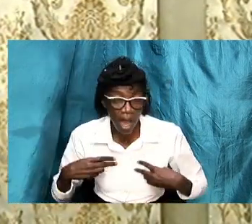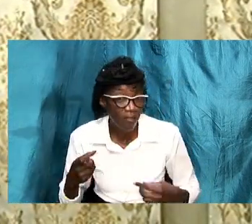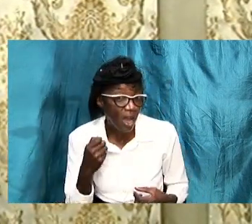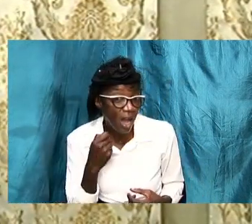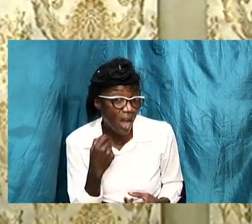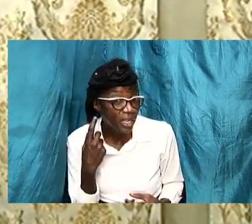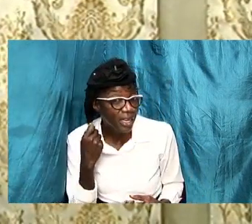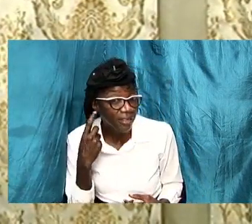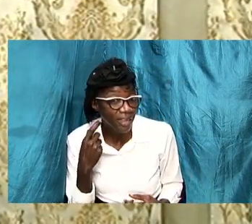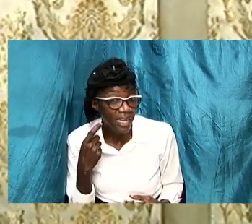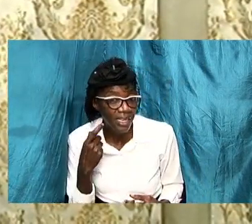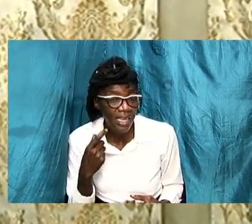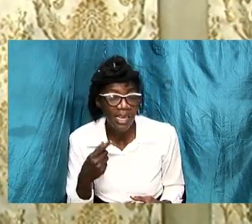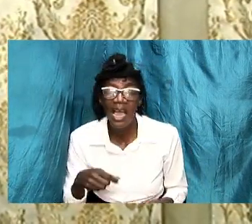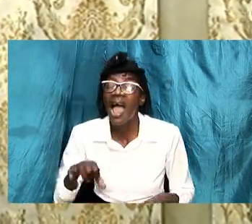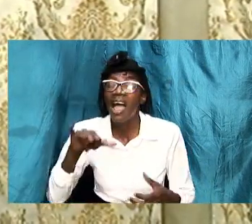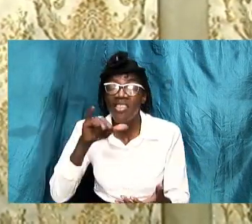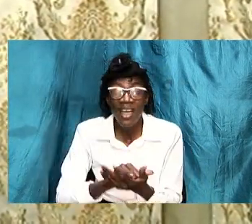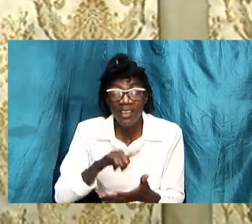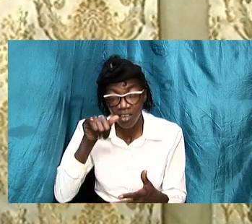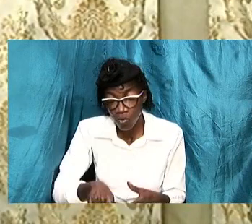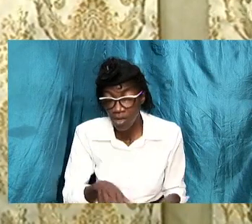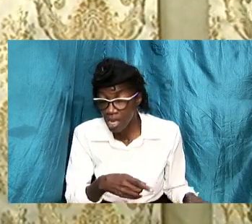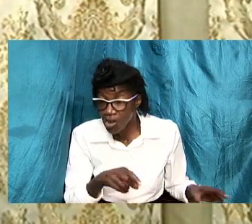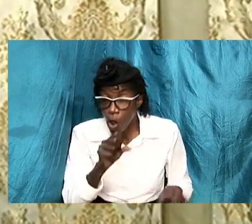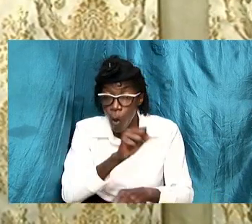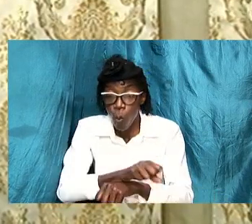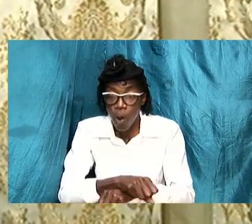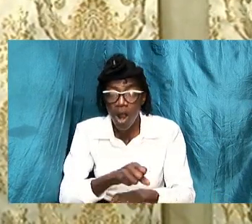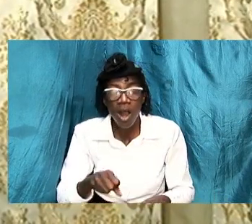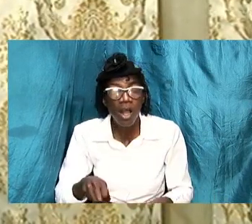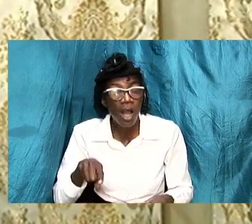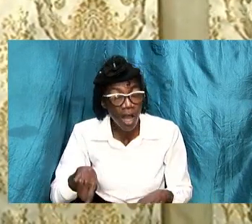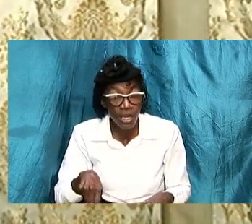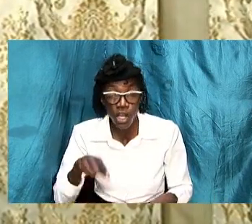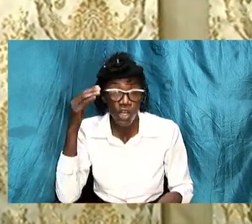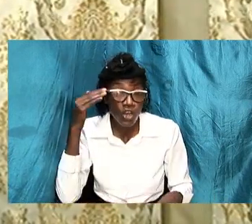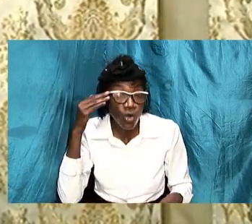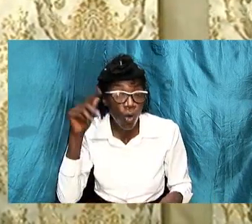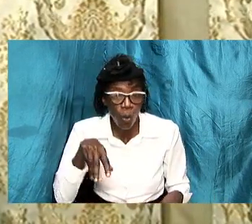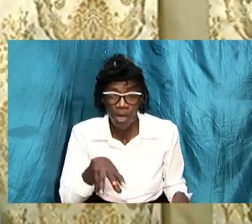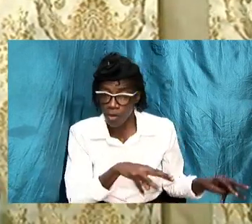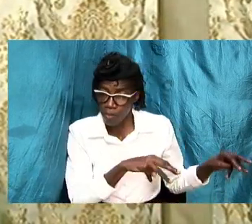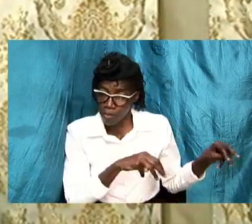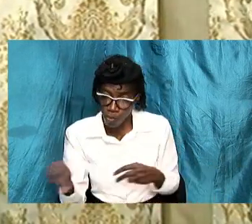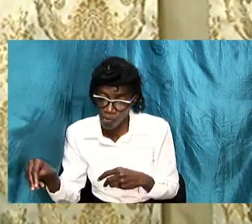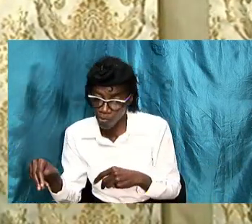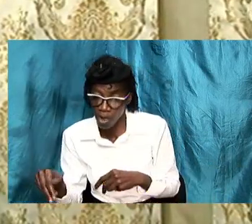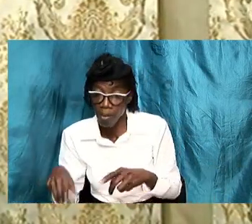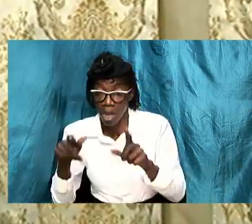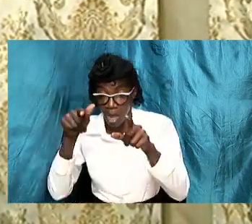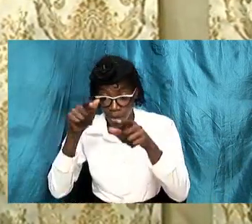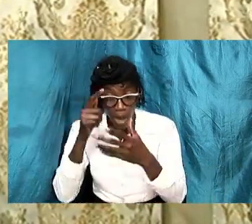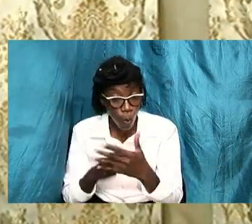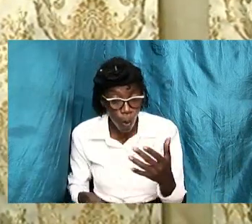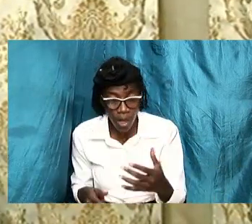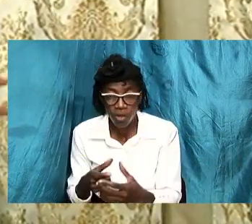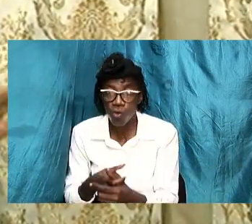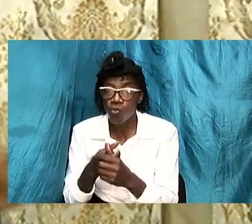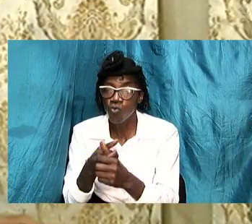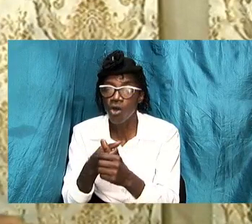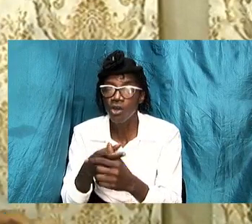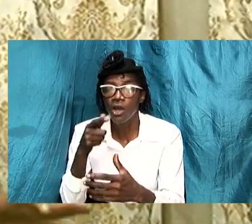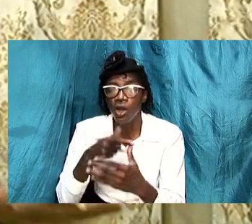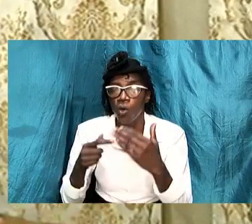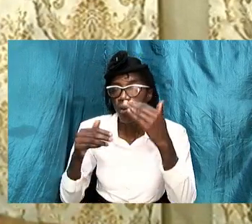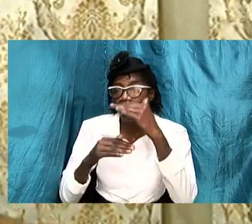that we can act upon so that we can know what to pull away from or what to run into so that we can know what